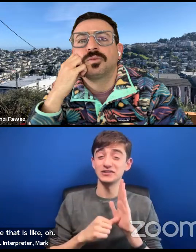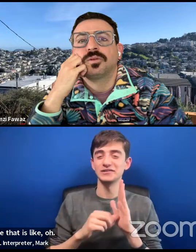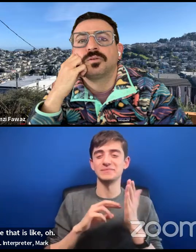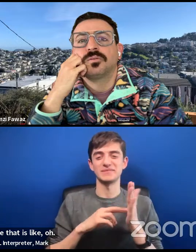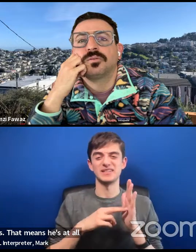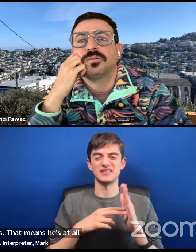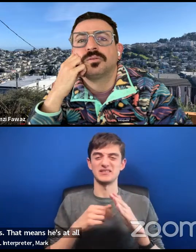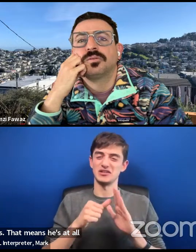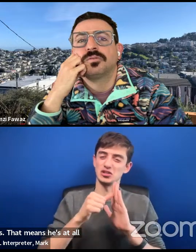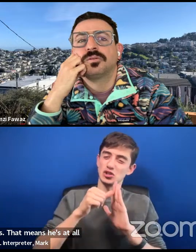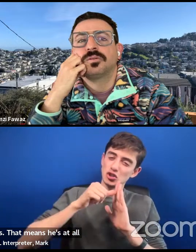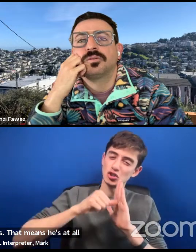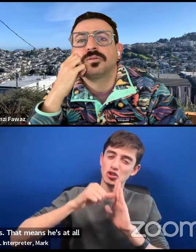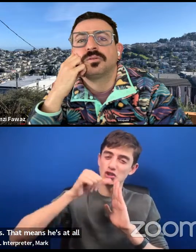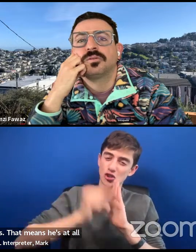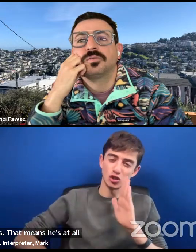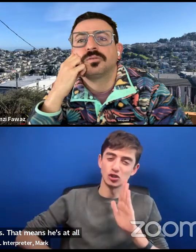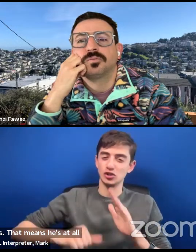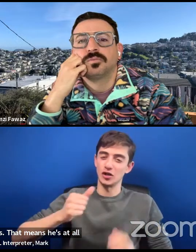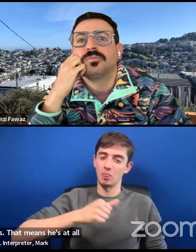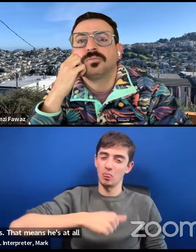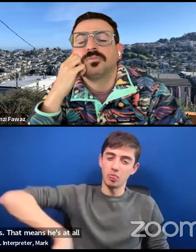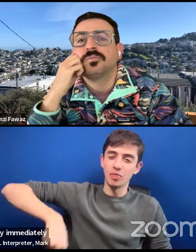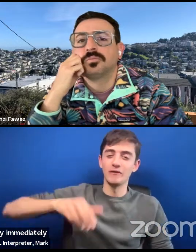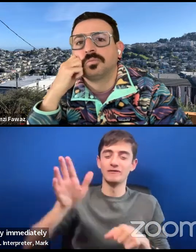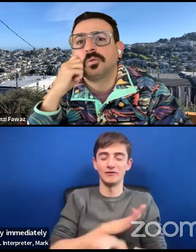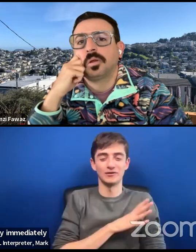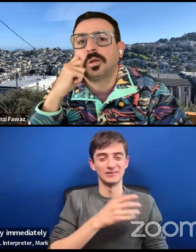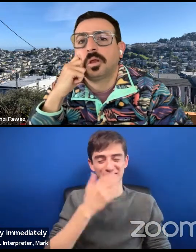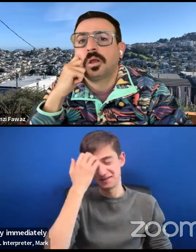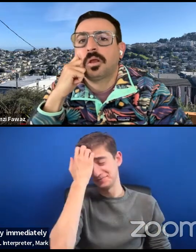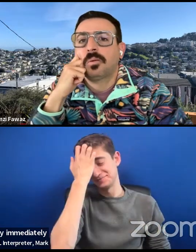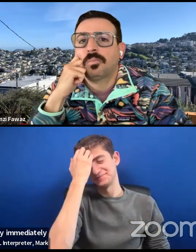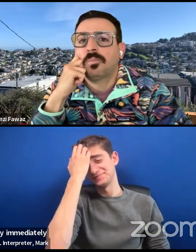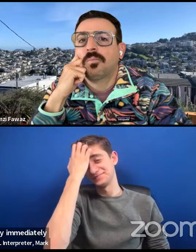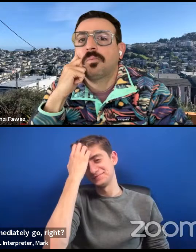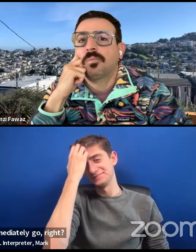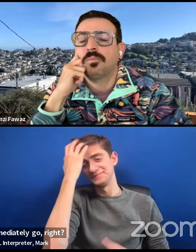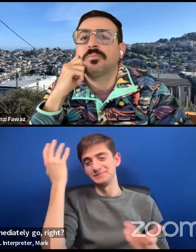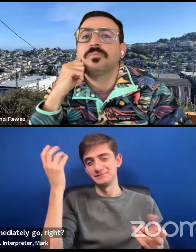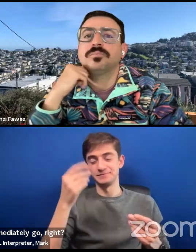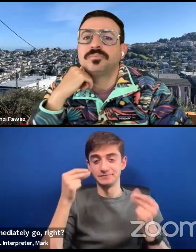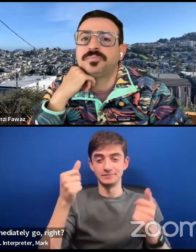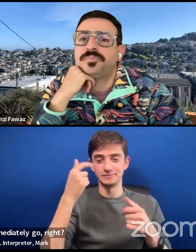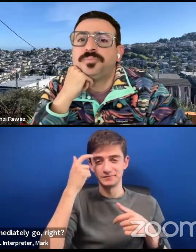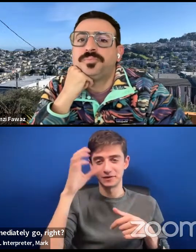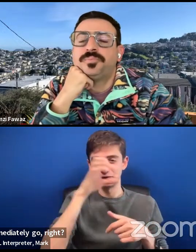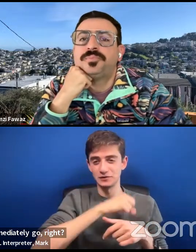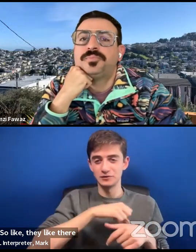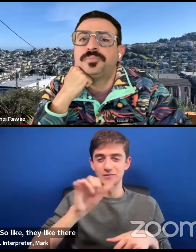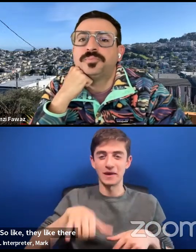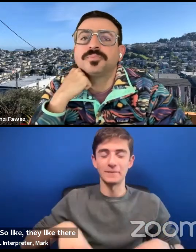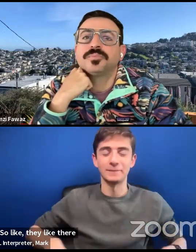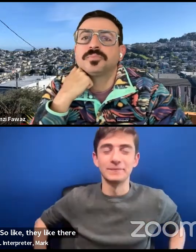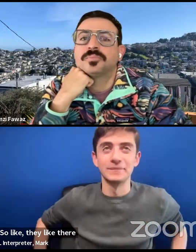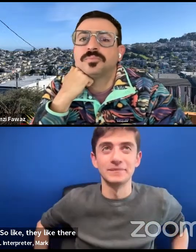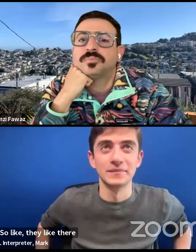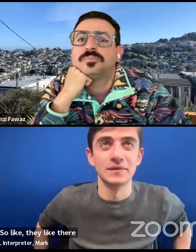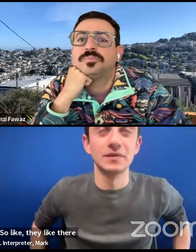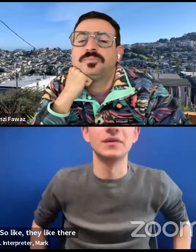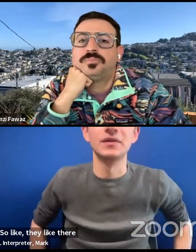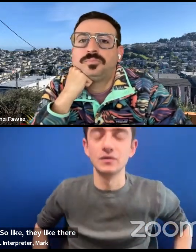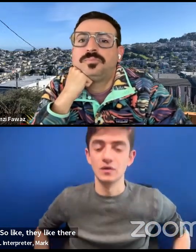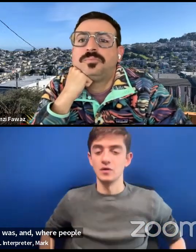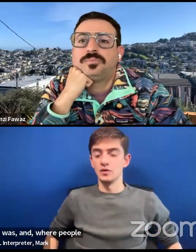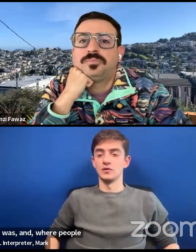had all the surgery. Like they immediately go, right? They immediately go there, right? So like, like, there was lots of stuff like that, that was where people were kind